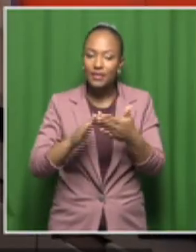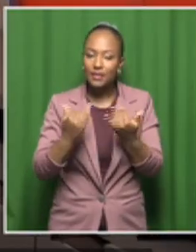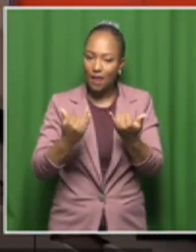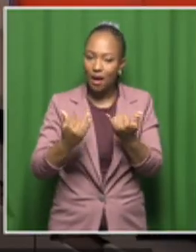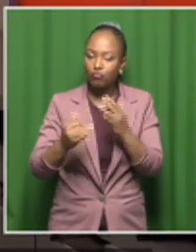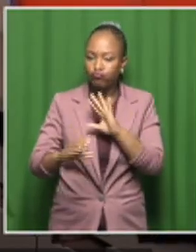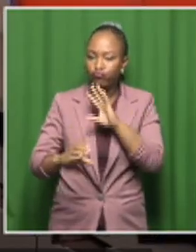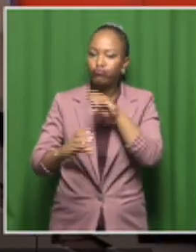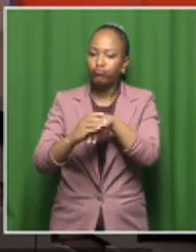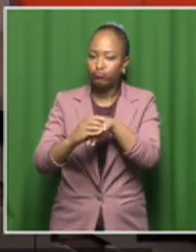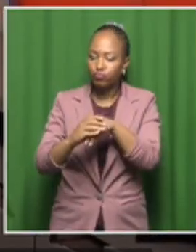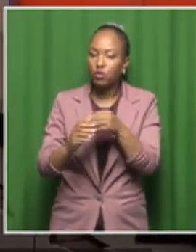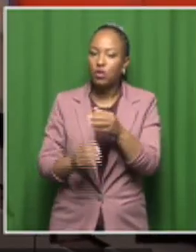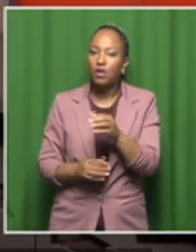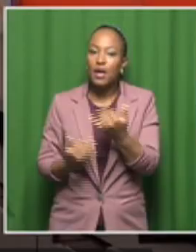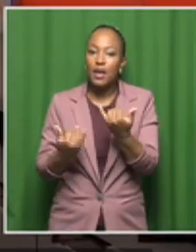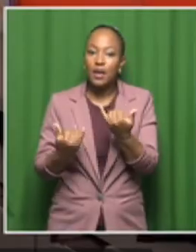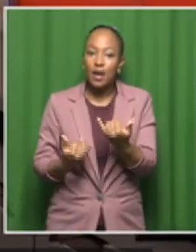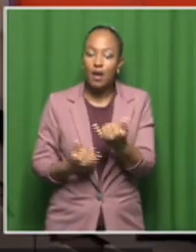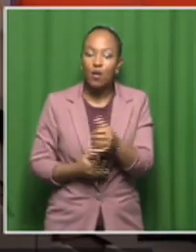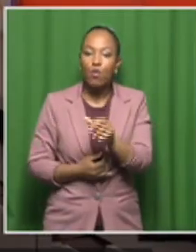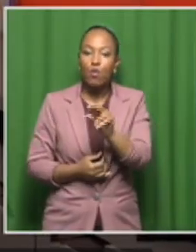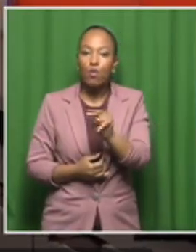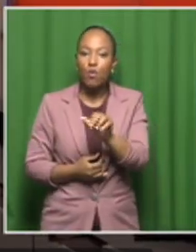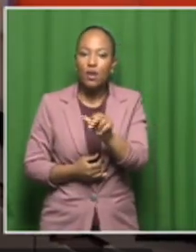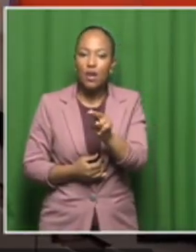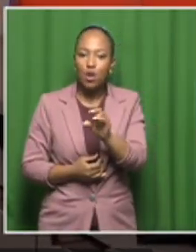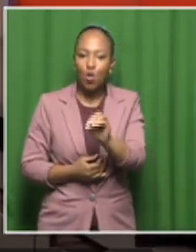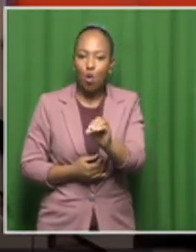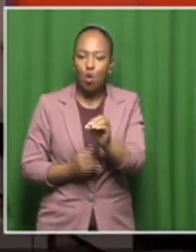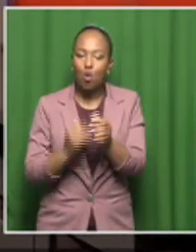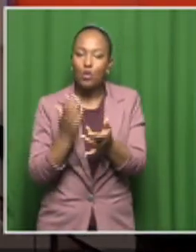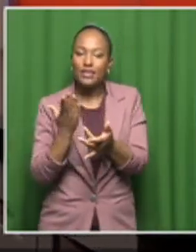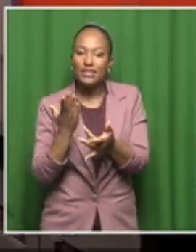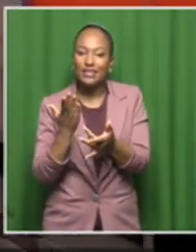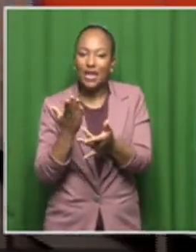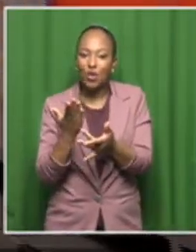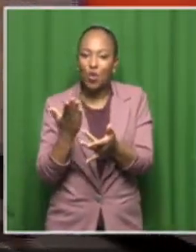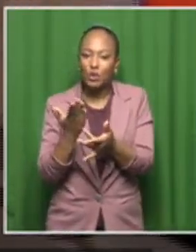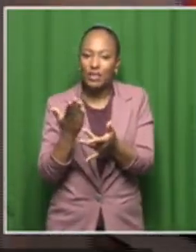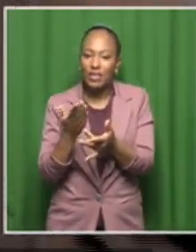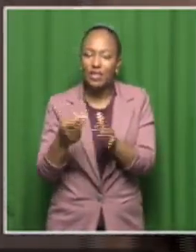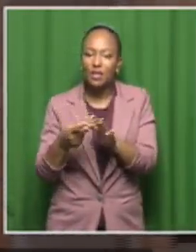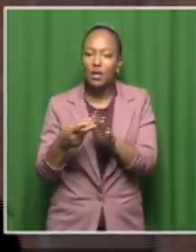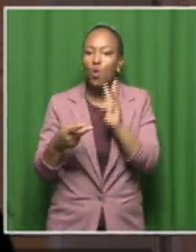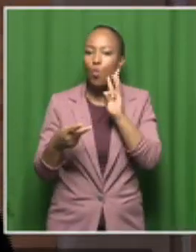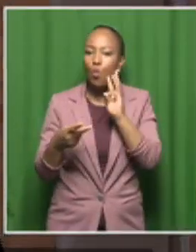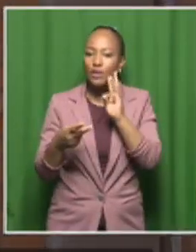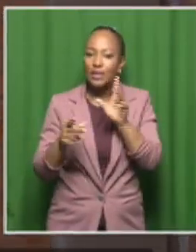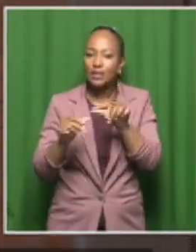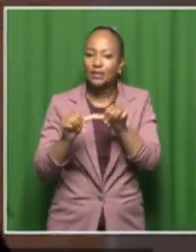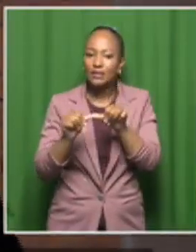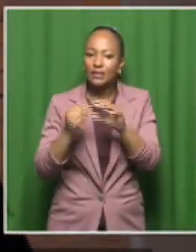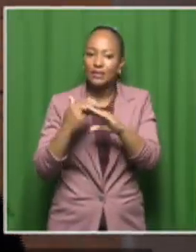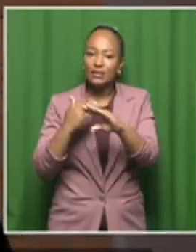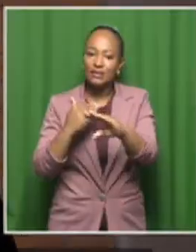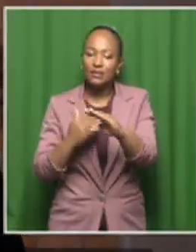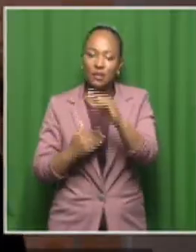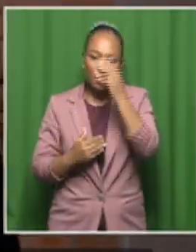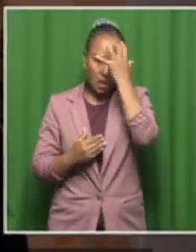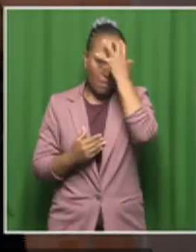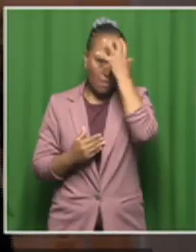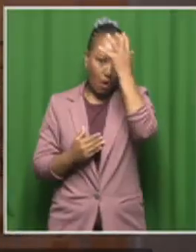at the Institute for Nanotechnology and Water Sustainability and I'm joined by the head here, Professor Tabo